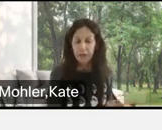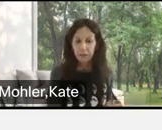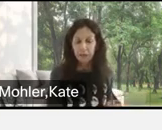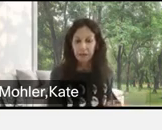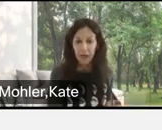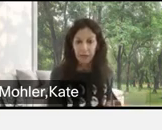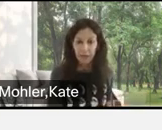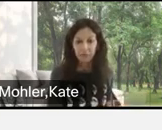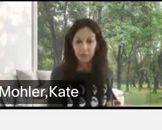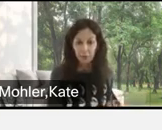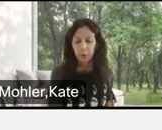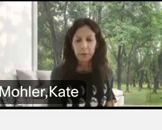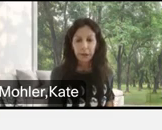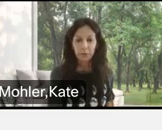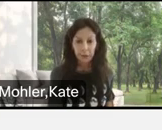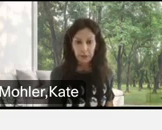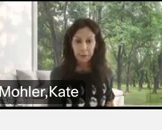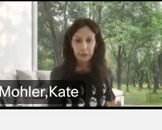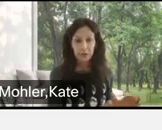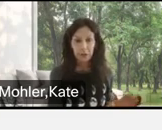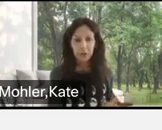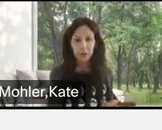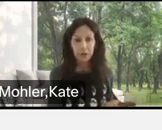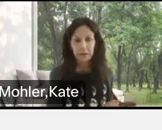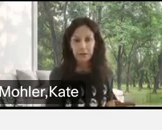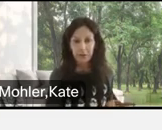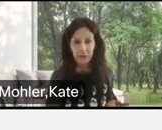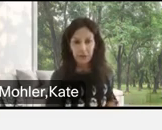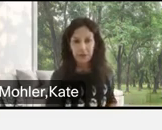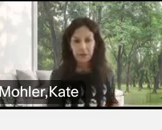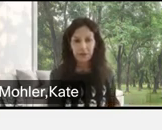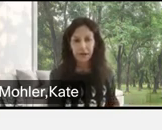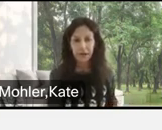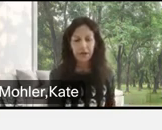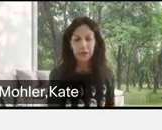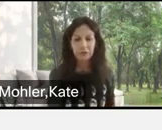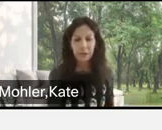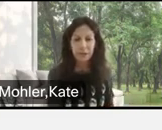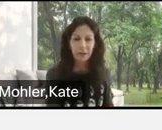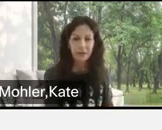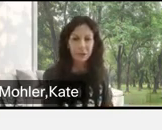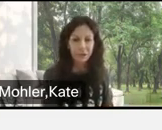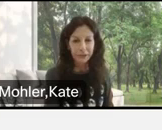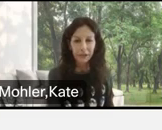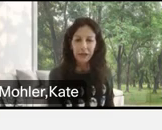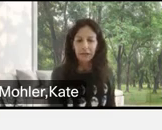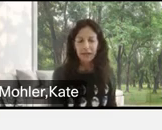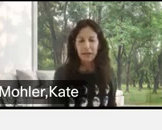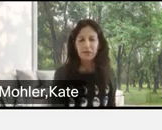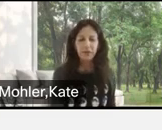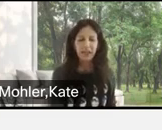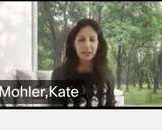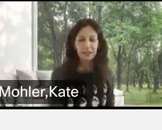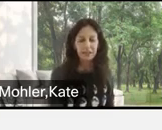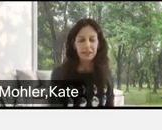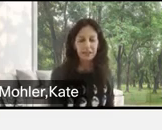describe presenters and content for visually impaired participants. You heard Steven and Jason and I describe ourselves earlier. That